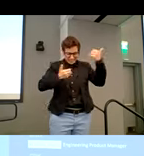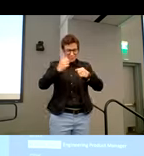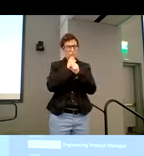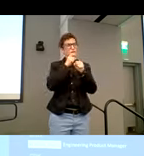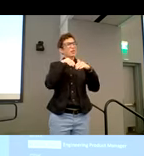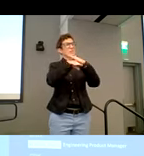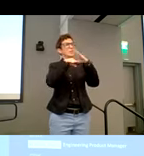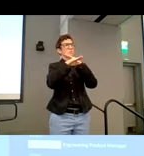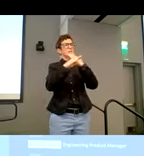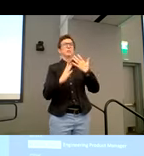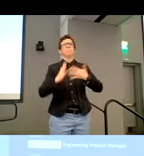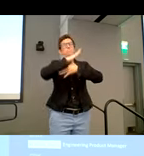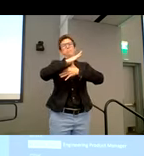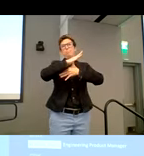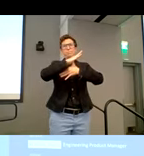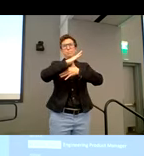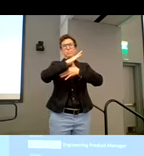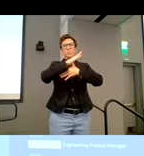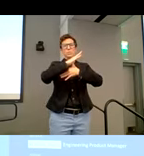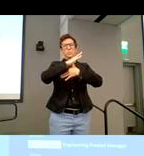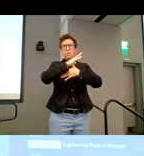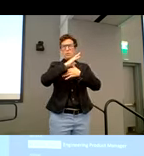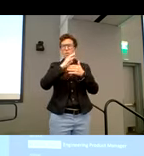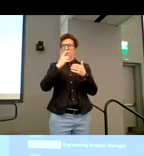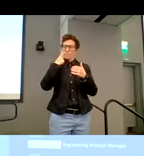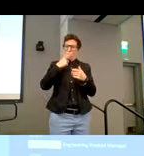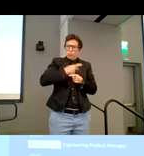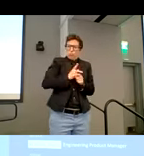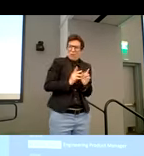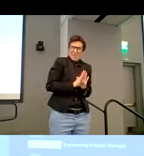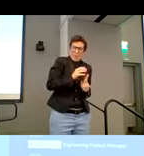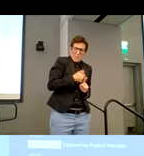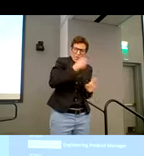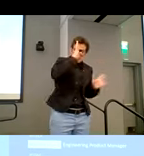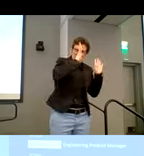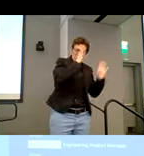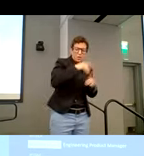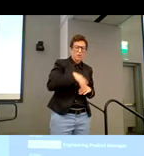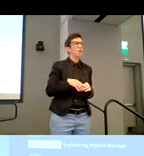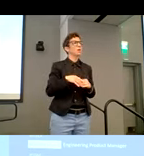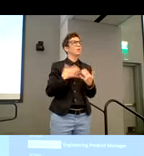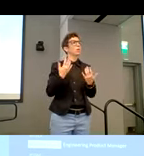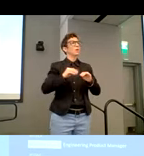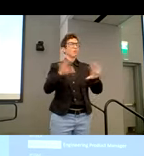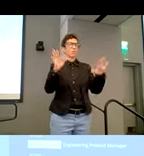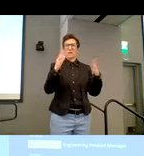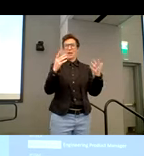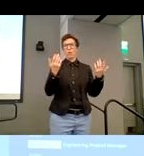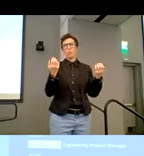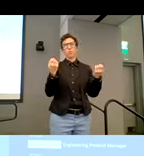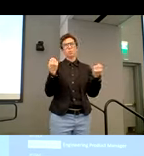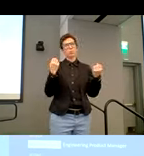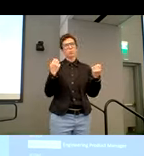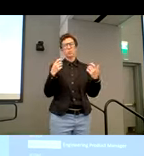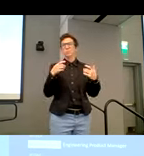accessibility becomes a higher priority within our product development. We've rolled out so much to